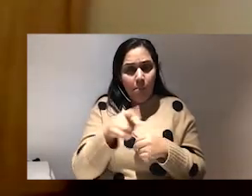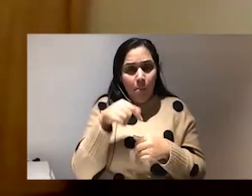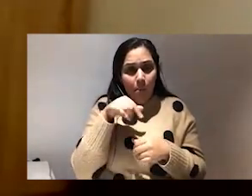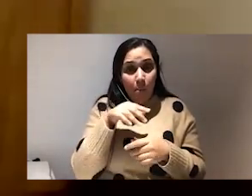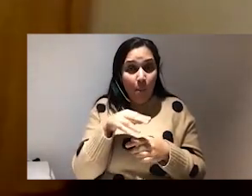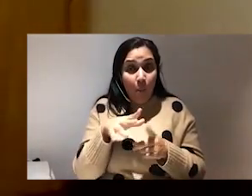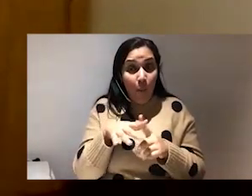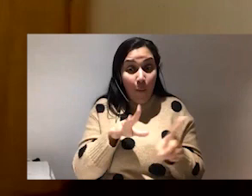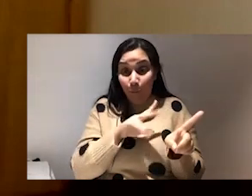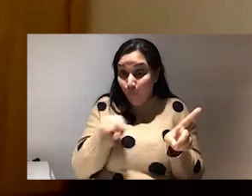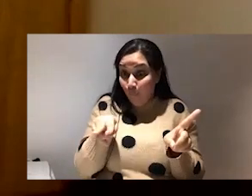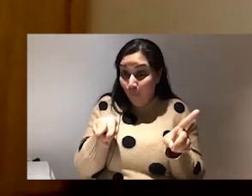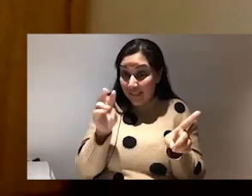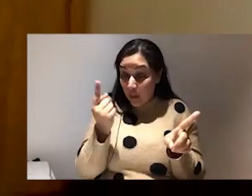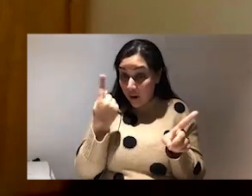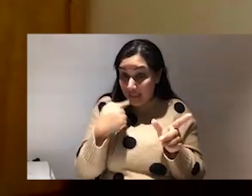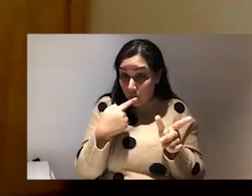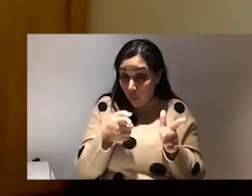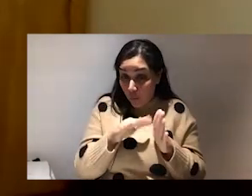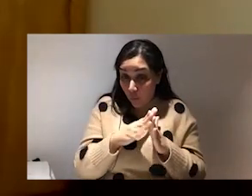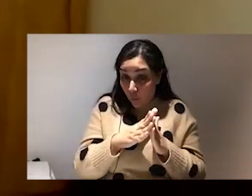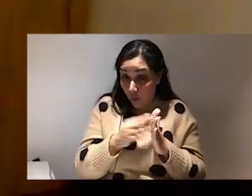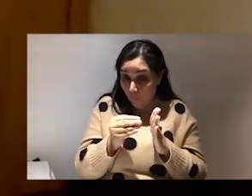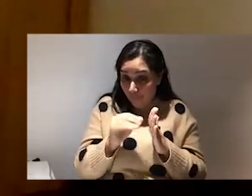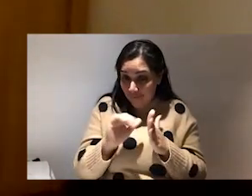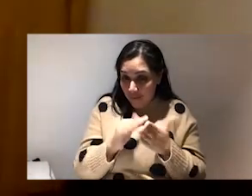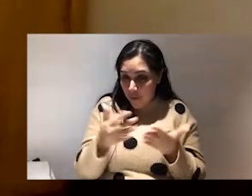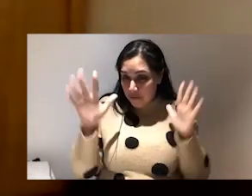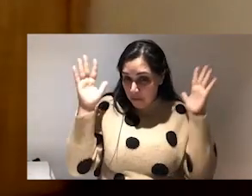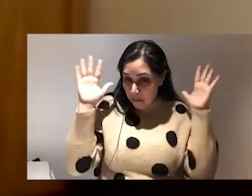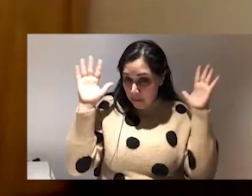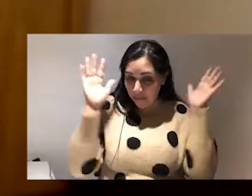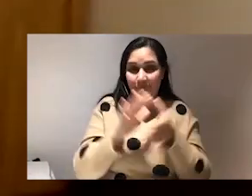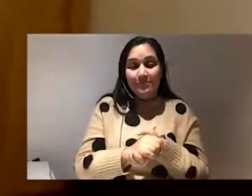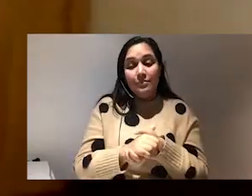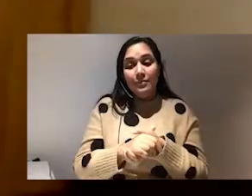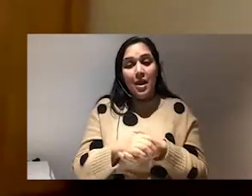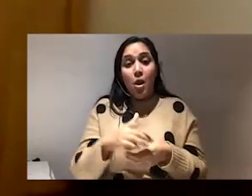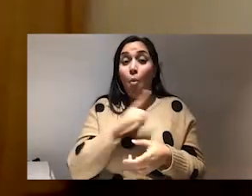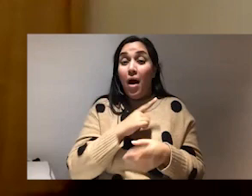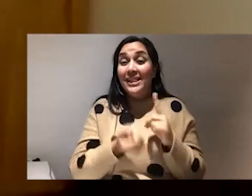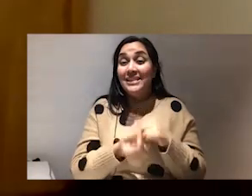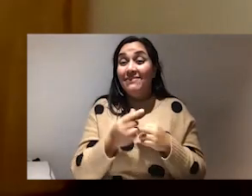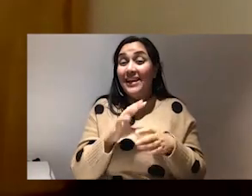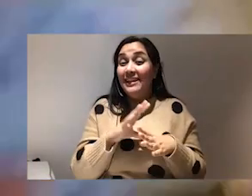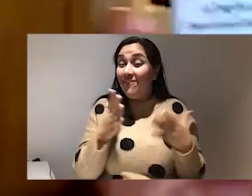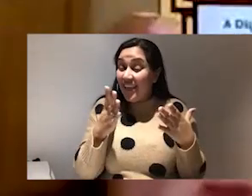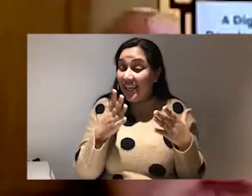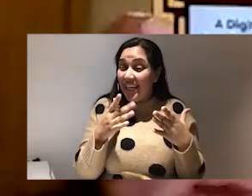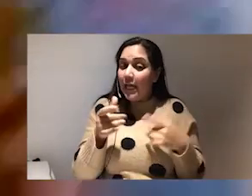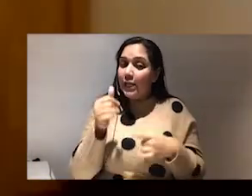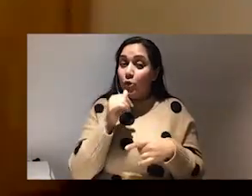Oh, somebody's just ordered a copy I've seen in the chat. Part of the reason this book this event is free is so that you can spend the event money